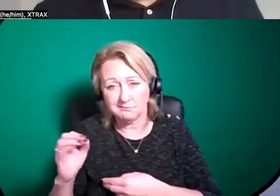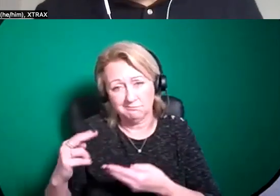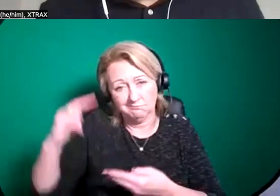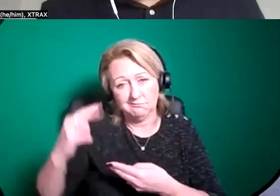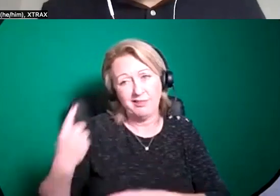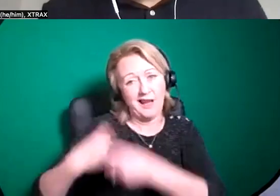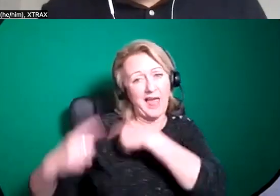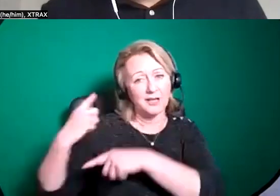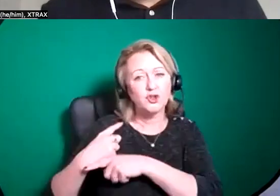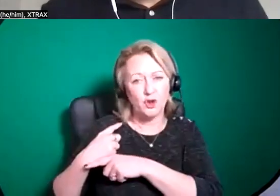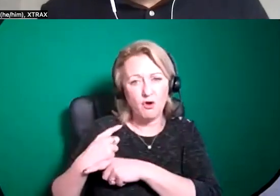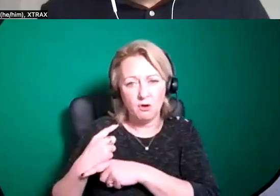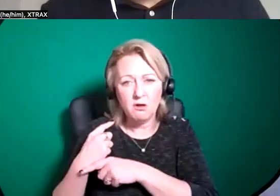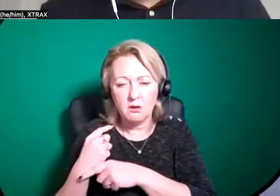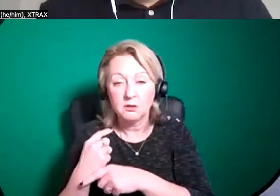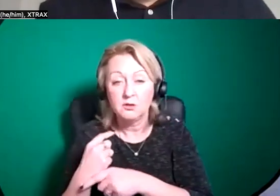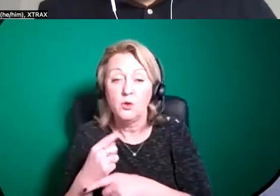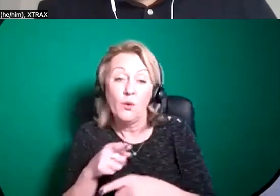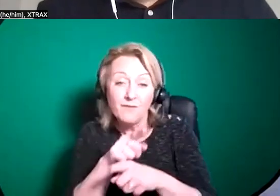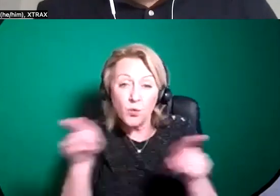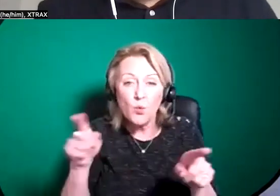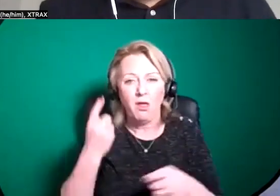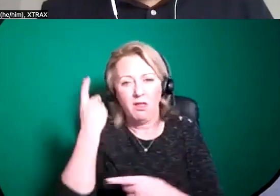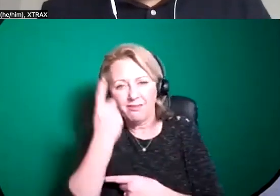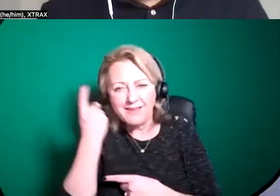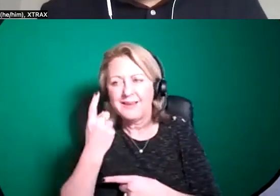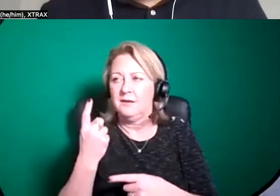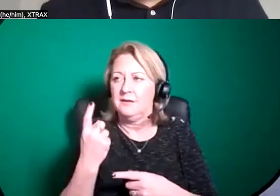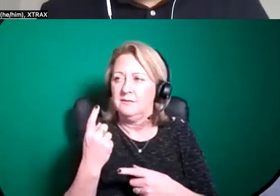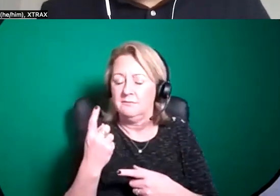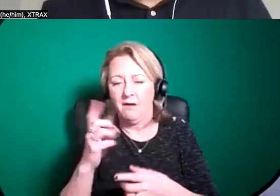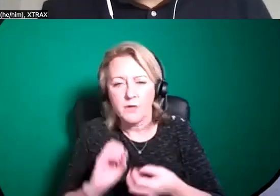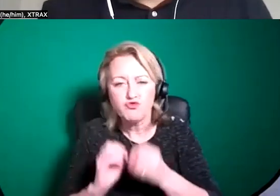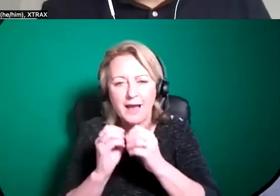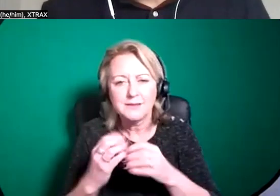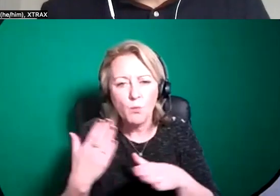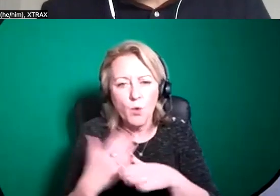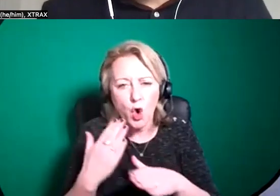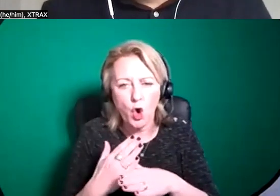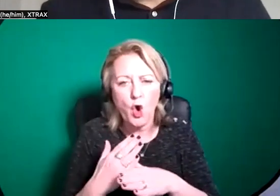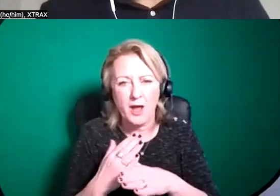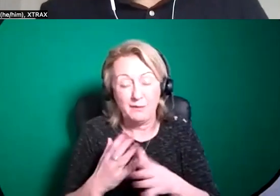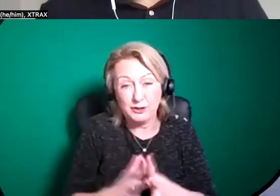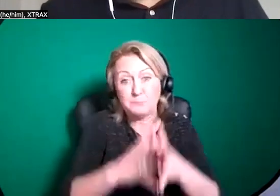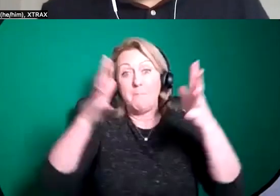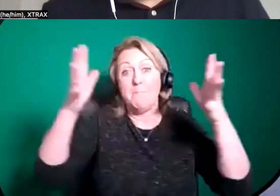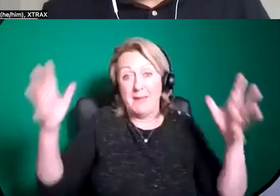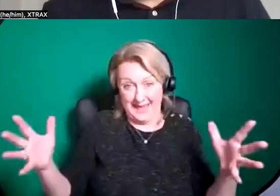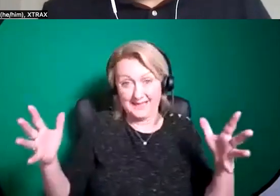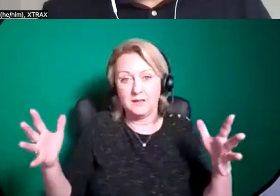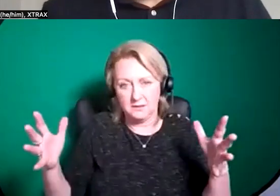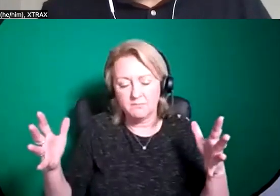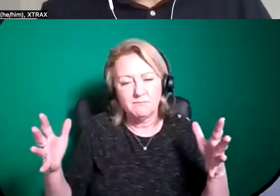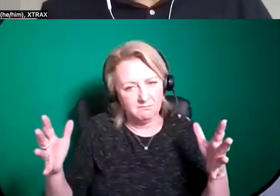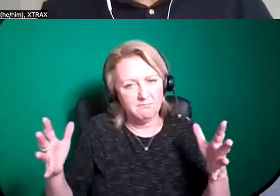i think if you are kind of looking at creating work which is on a bit of a kind of larger scale then